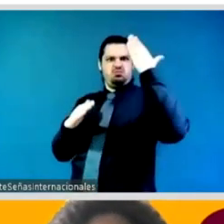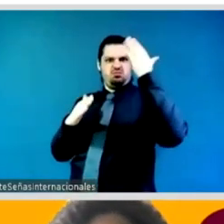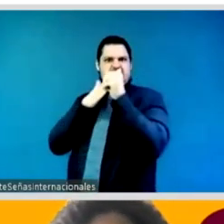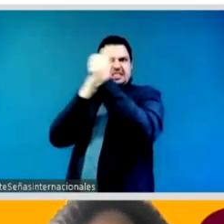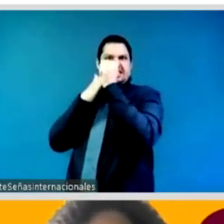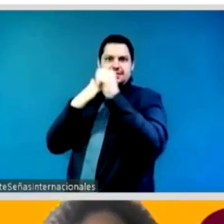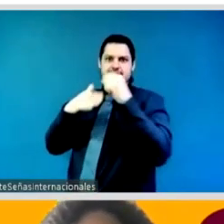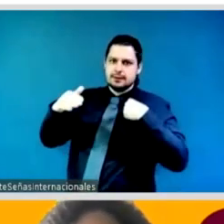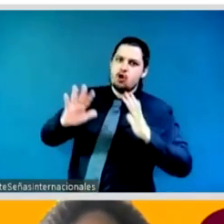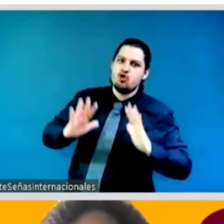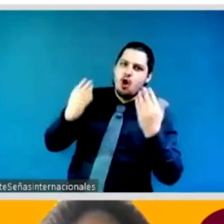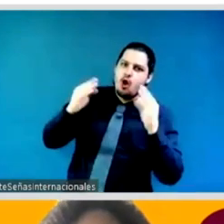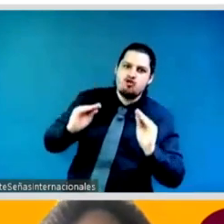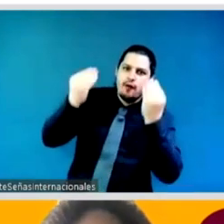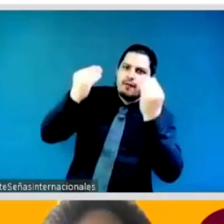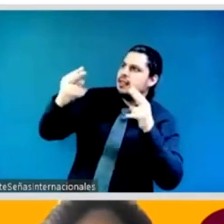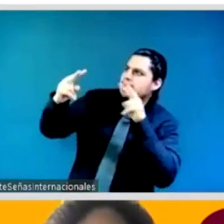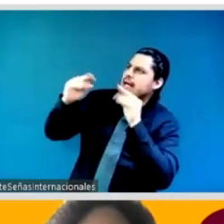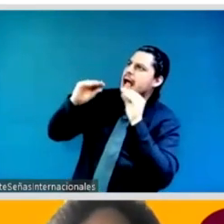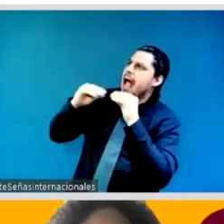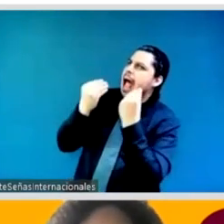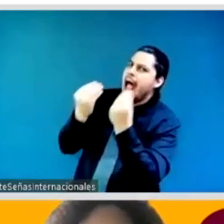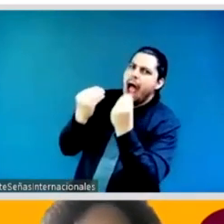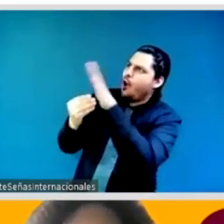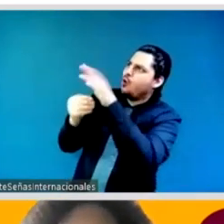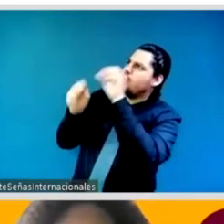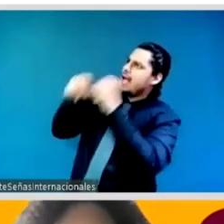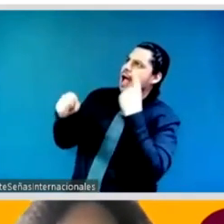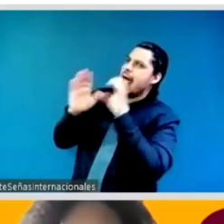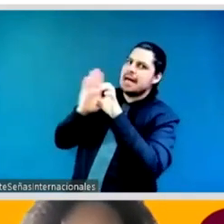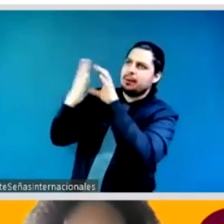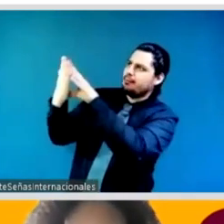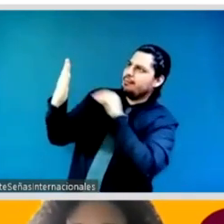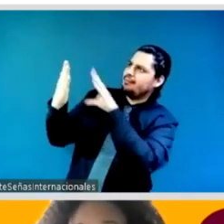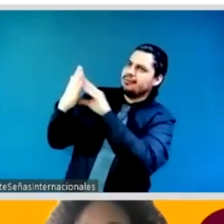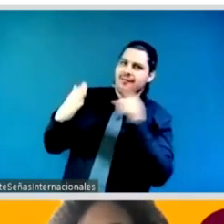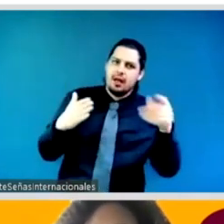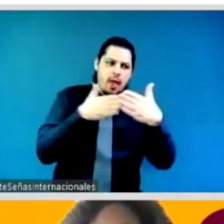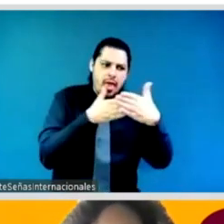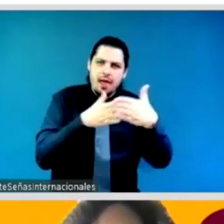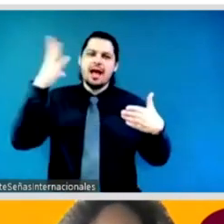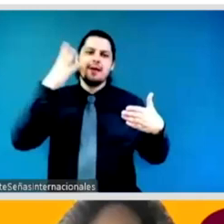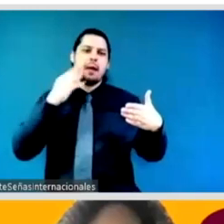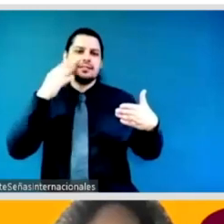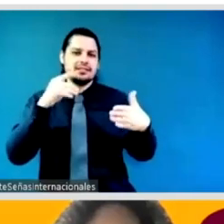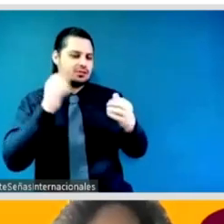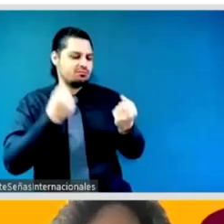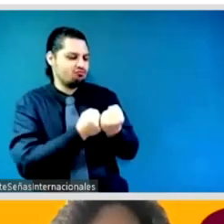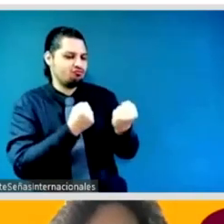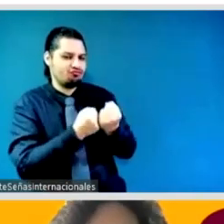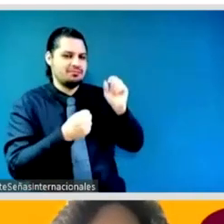last question around and the religious sector um which has been statistically shown to resist